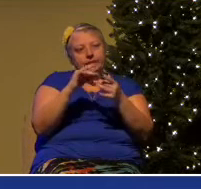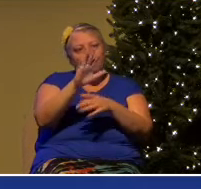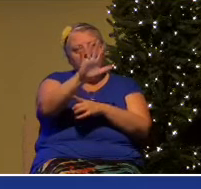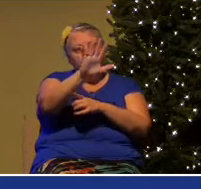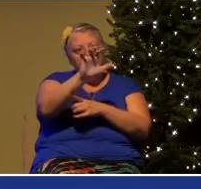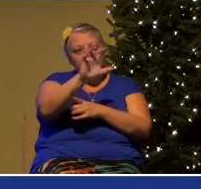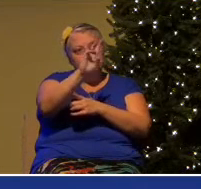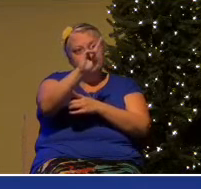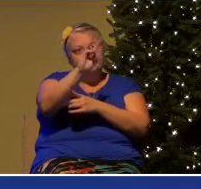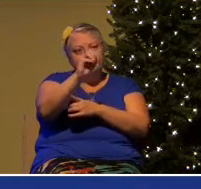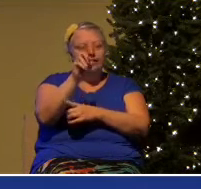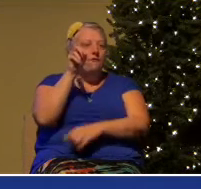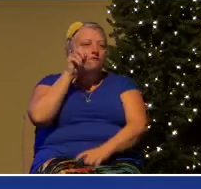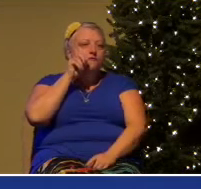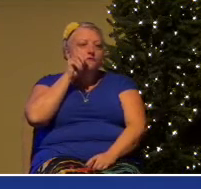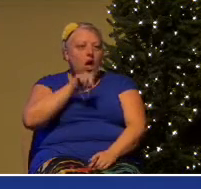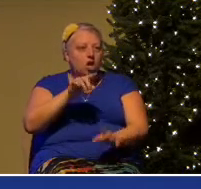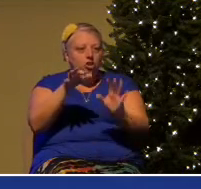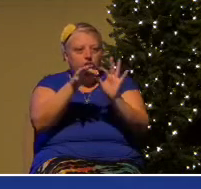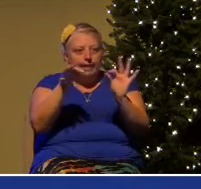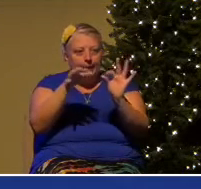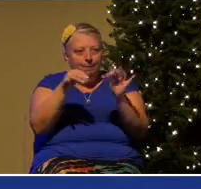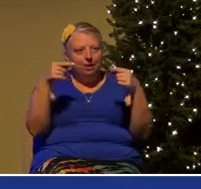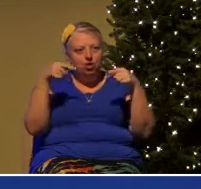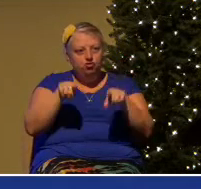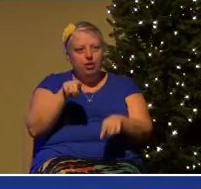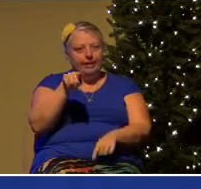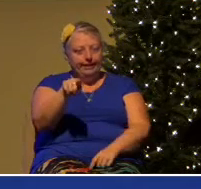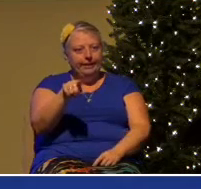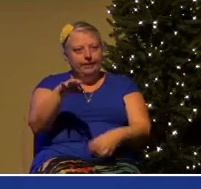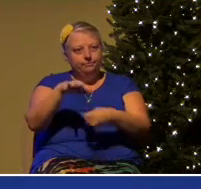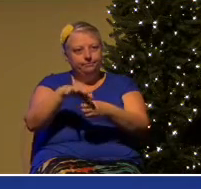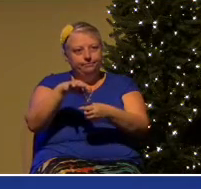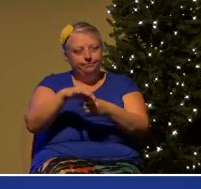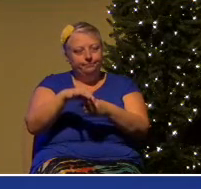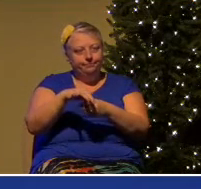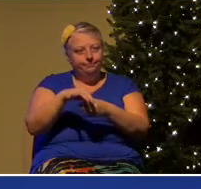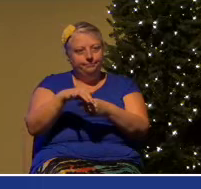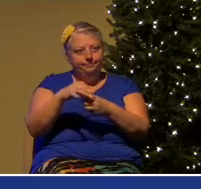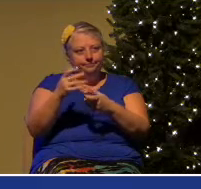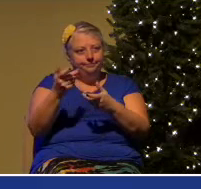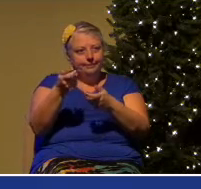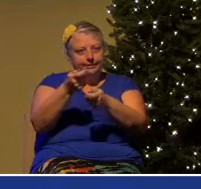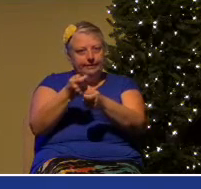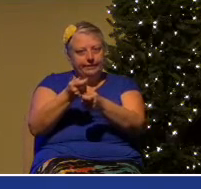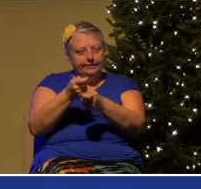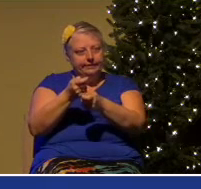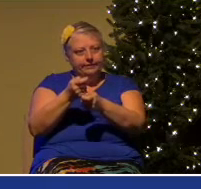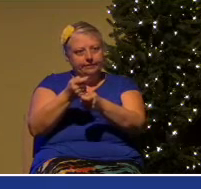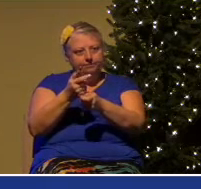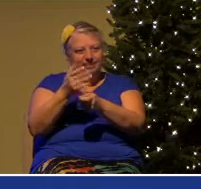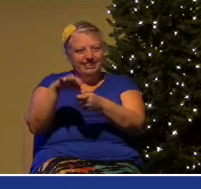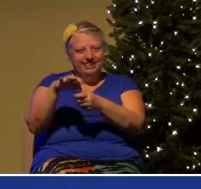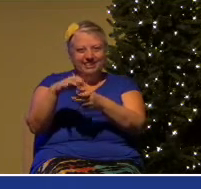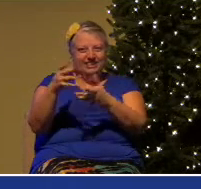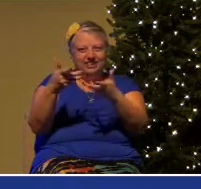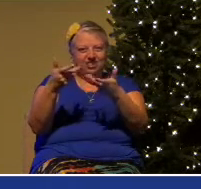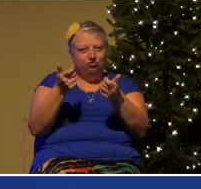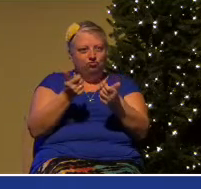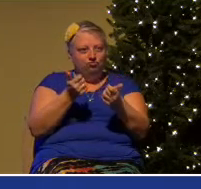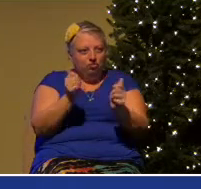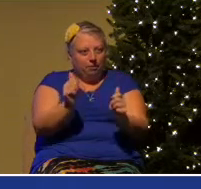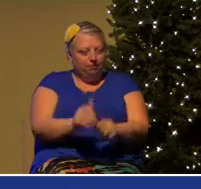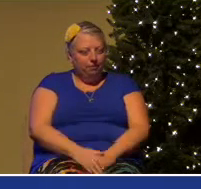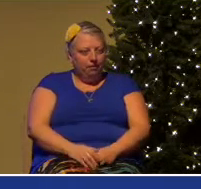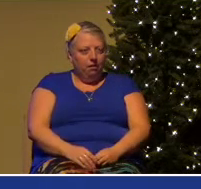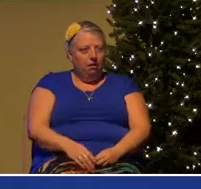by an objective check. His record was 37 in one day. And I'm not saying if he's